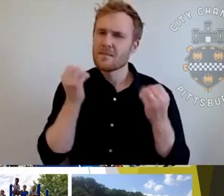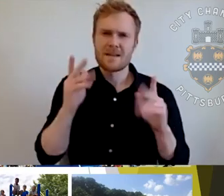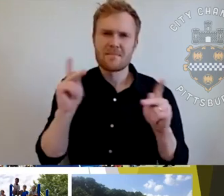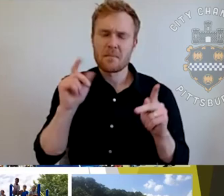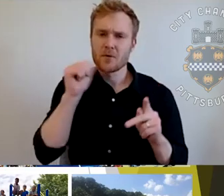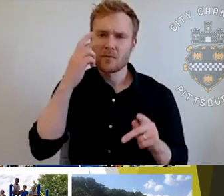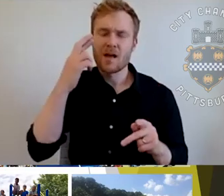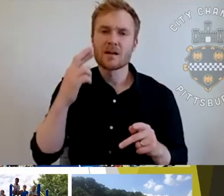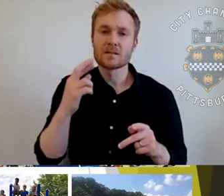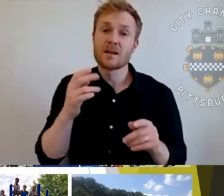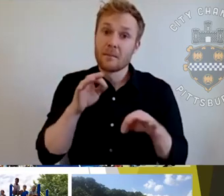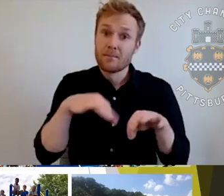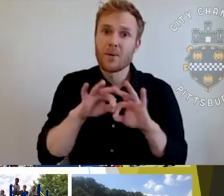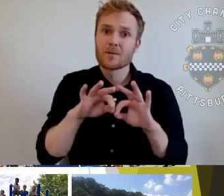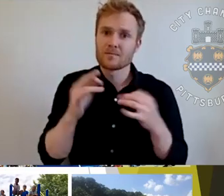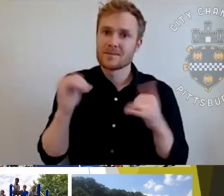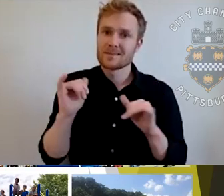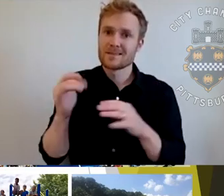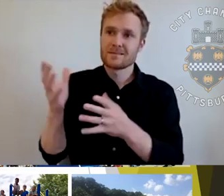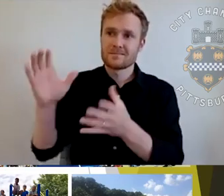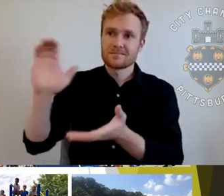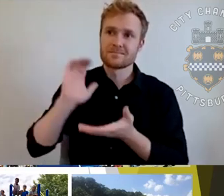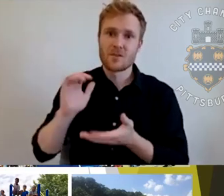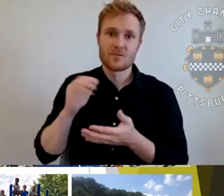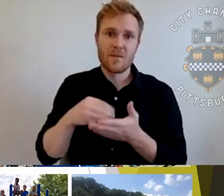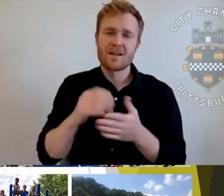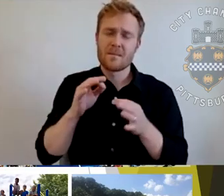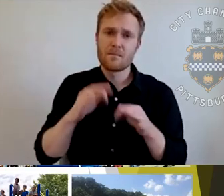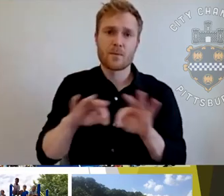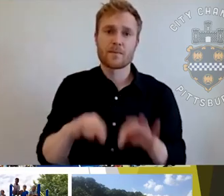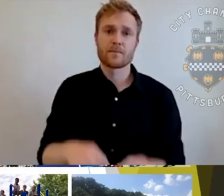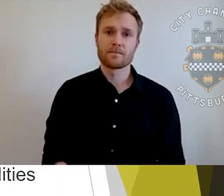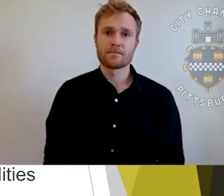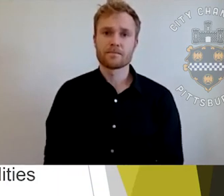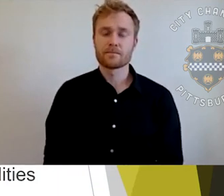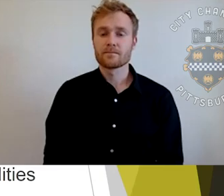important that we get that money. It's, it's critical. Uh, whenever you're ready, Chris, thanks.